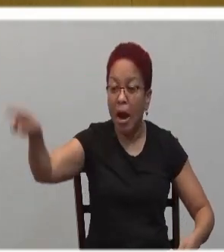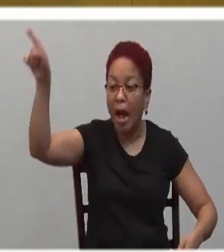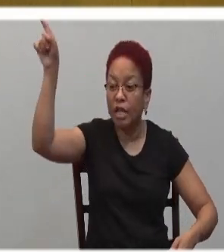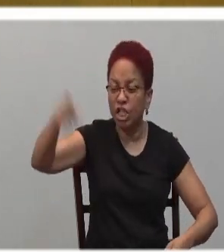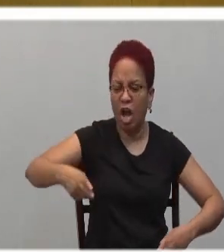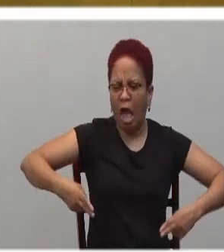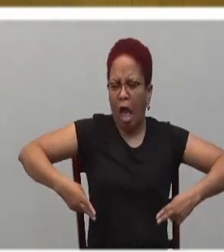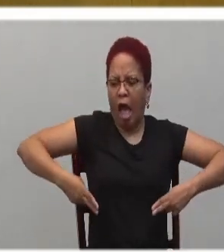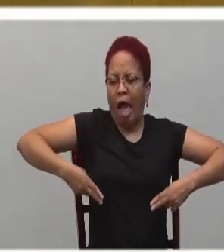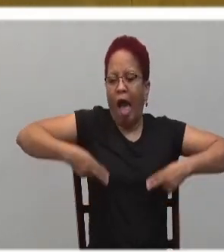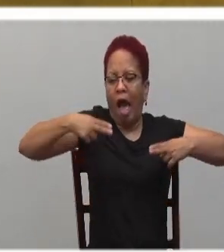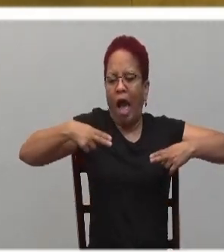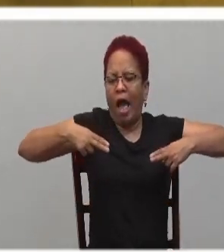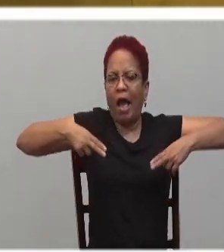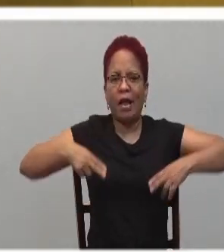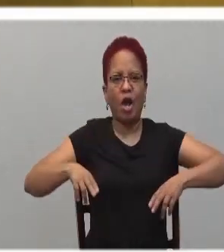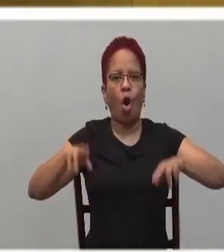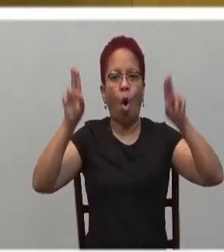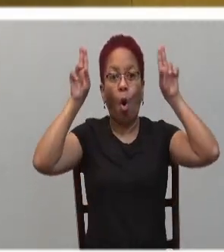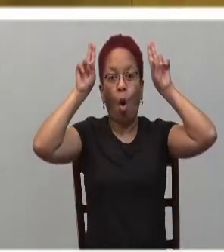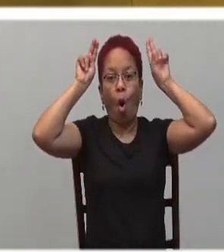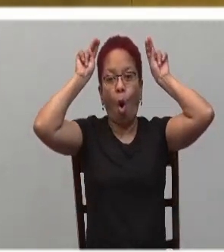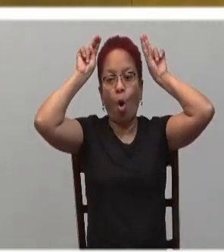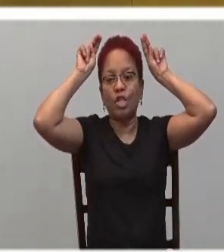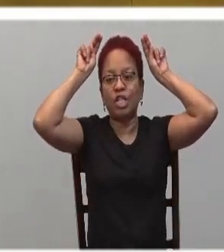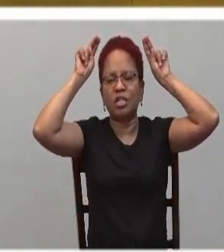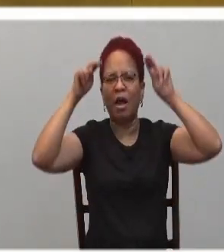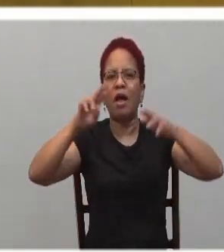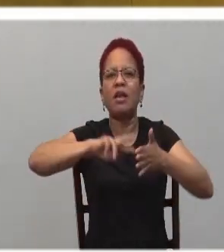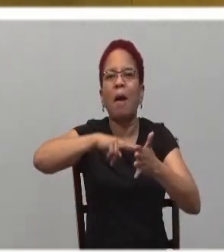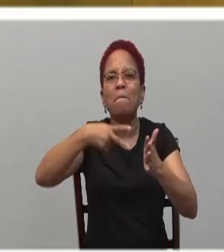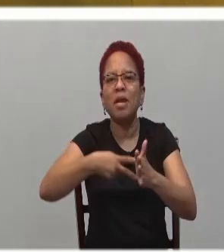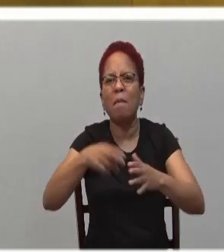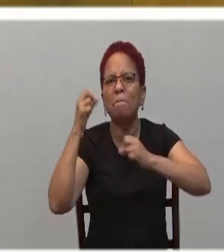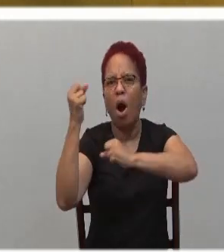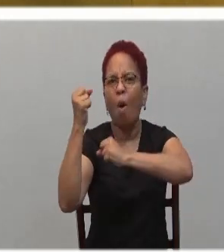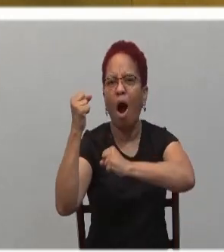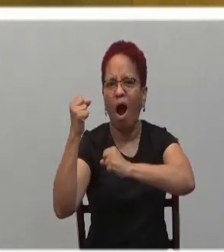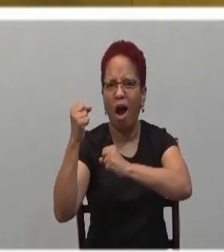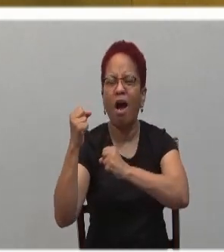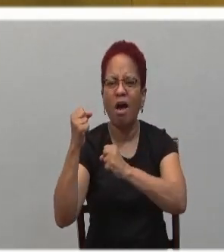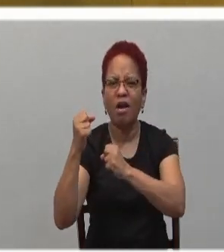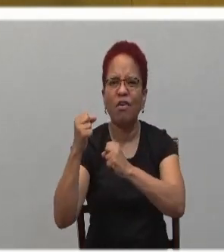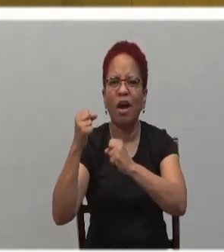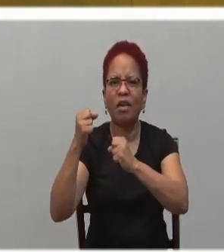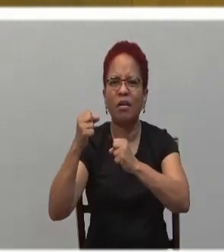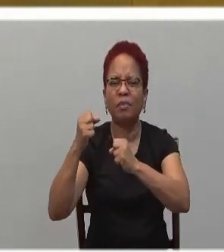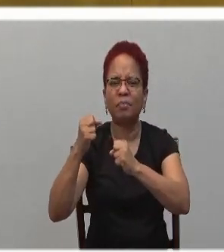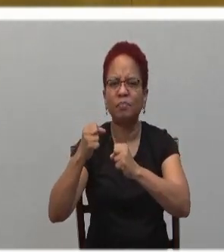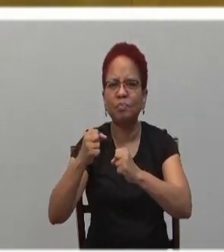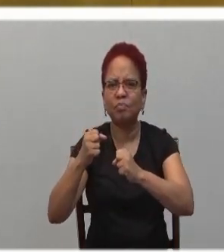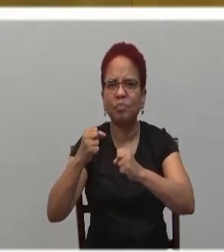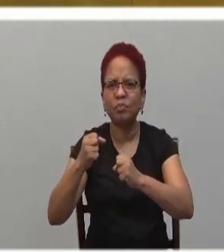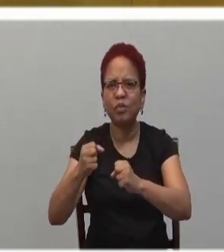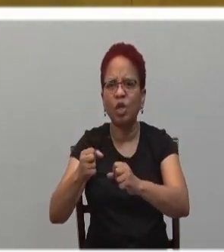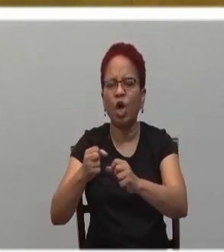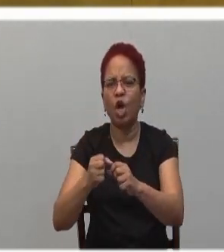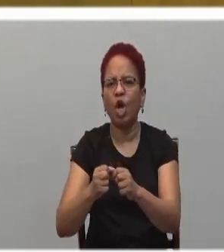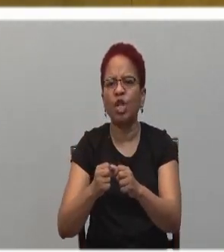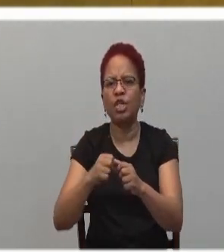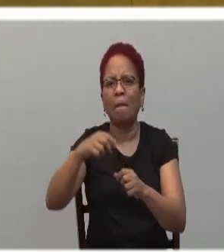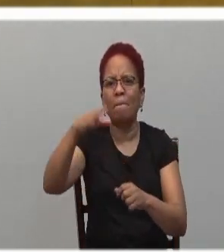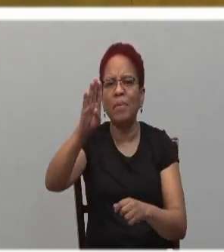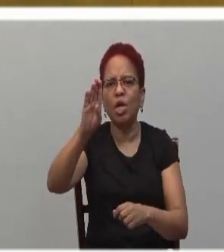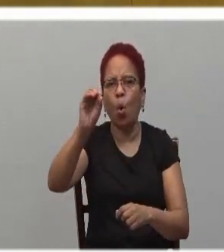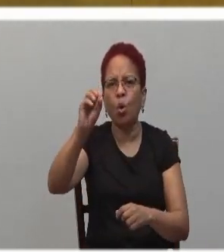Jerusalem. Chariots and horses are symbol of power. The bow of war will be